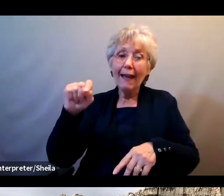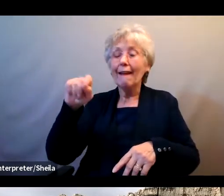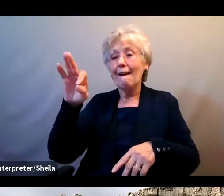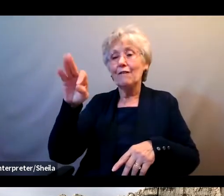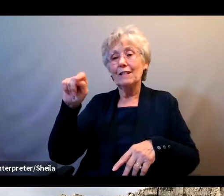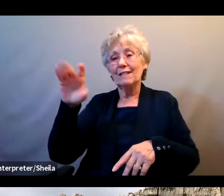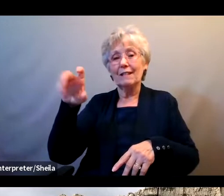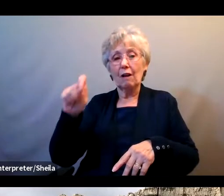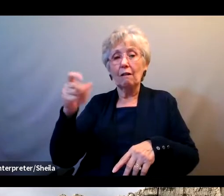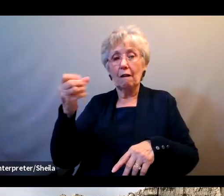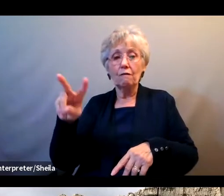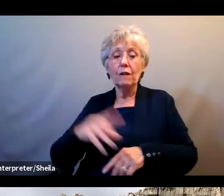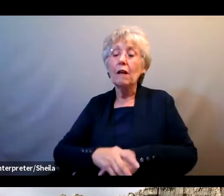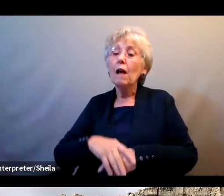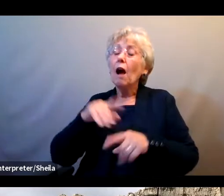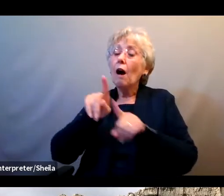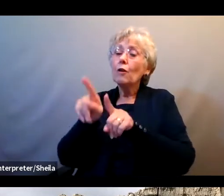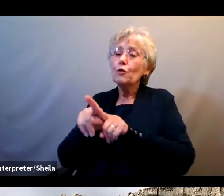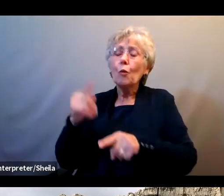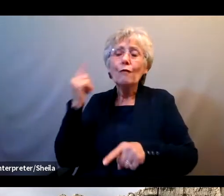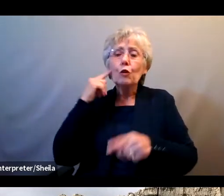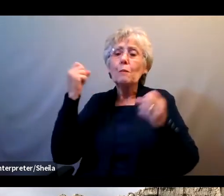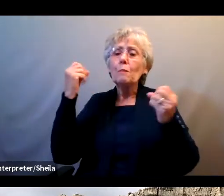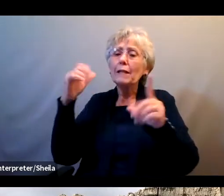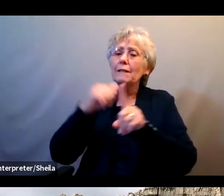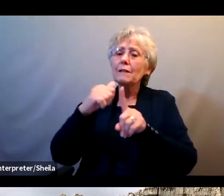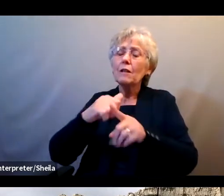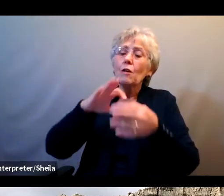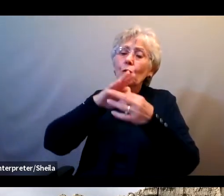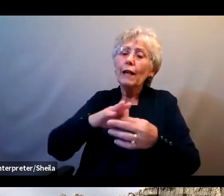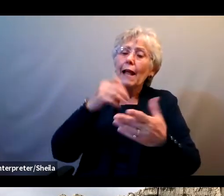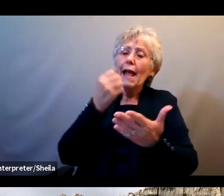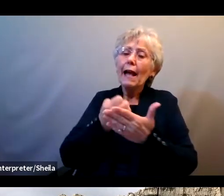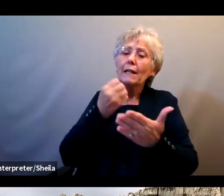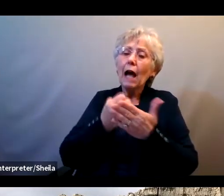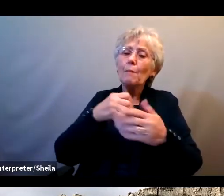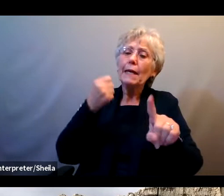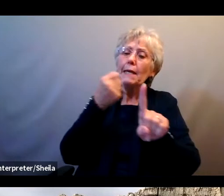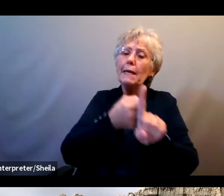We also heard that there were a lot of these types of scams around economic impact payments.